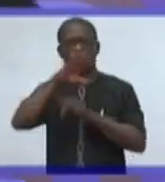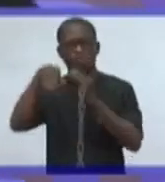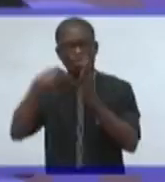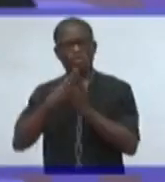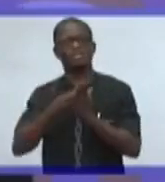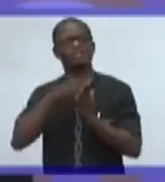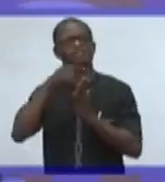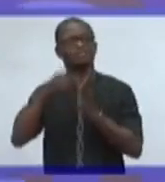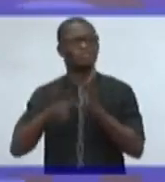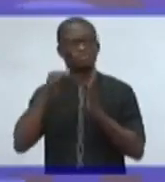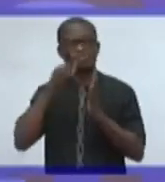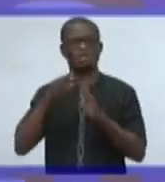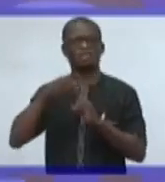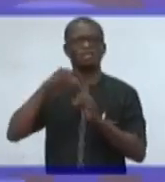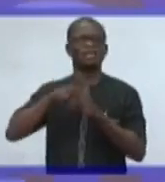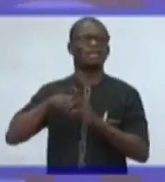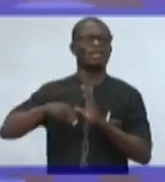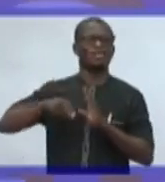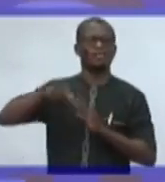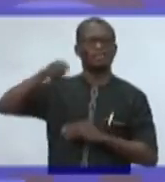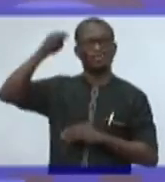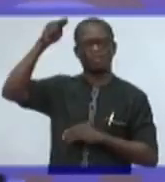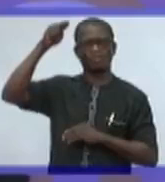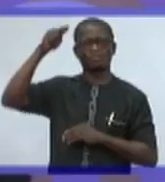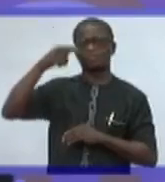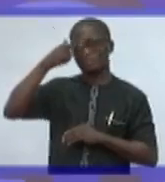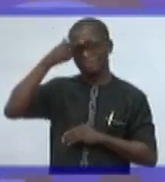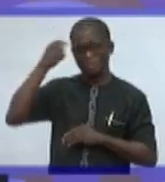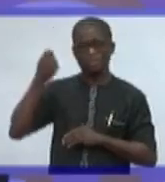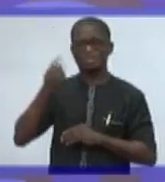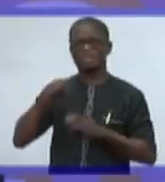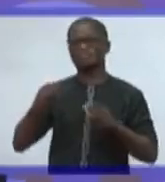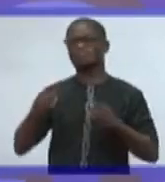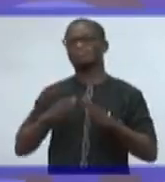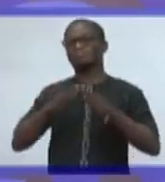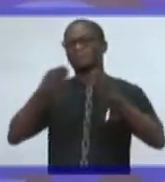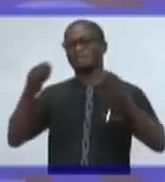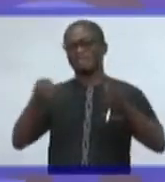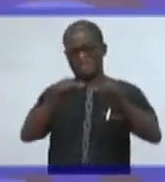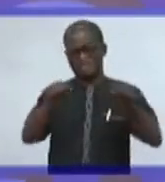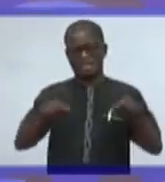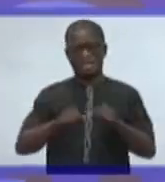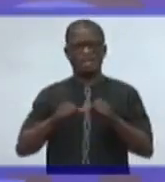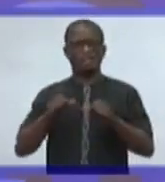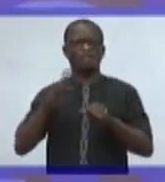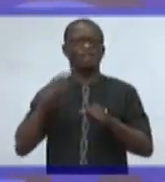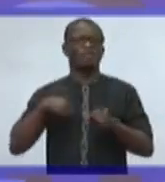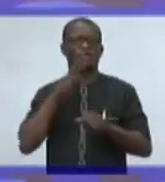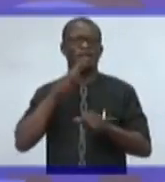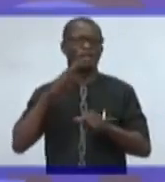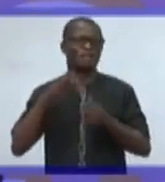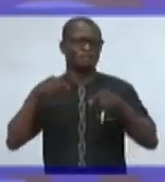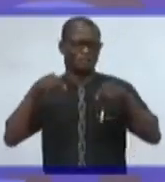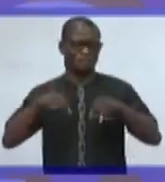women, especially in the north, because the biggest sector that we have, this